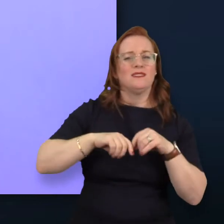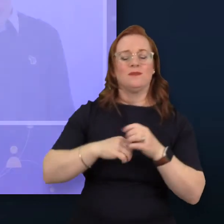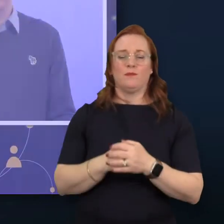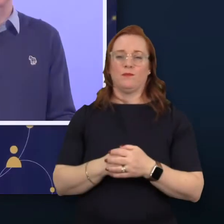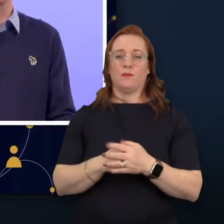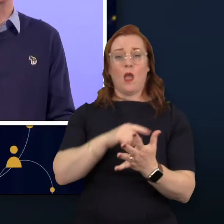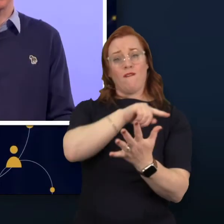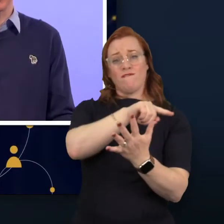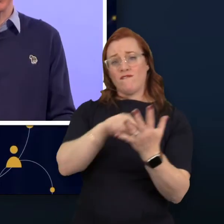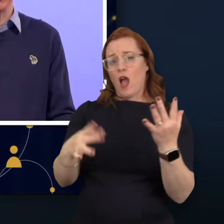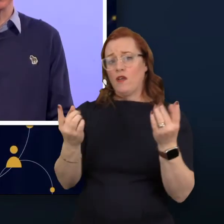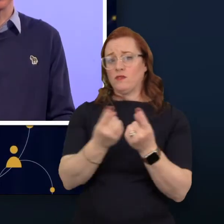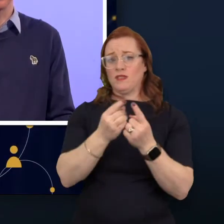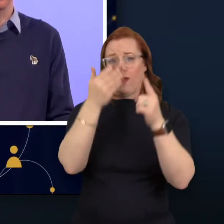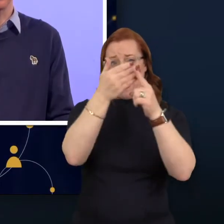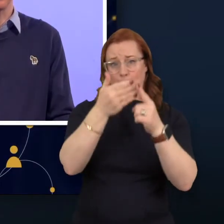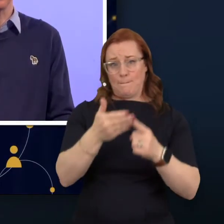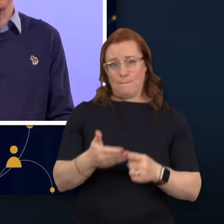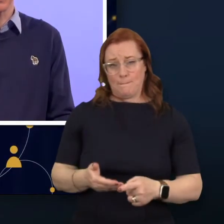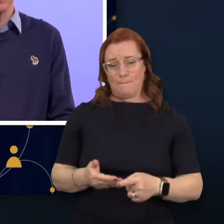specific things that we set out to do.